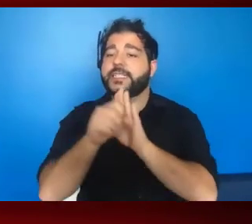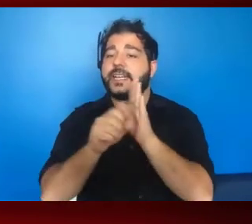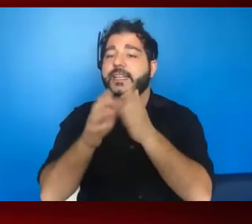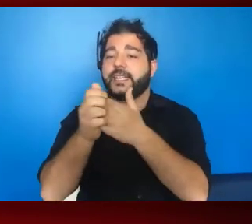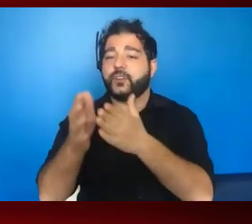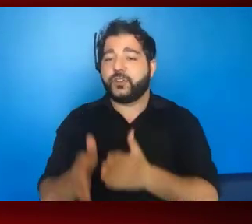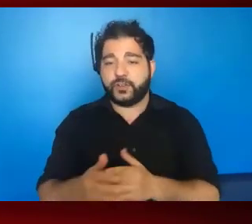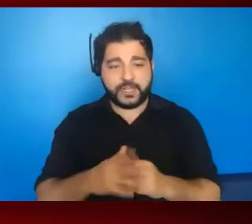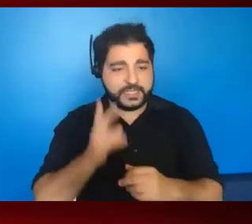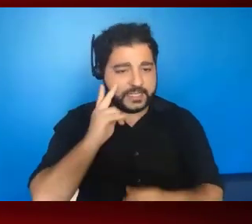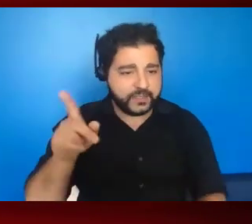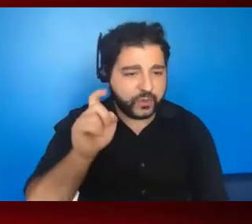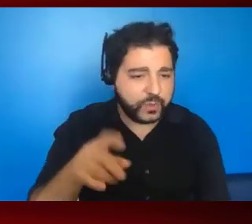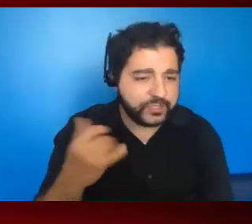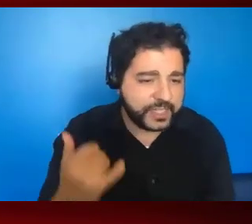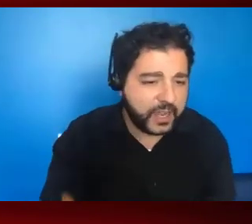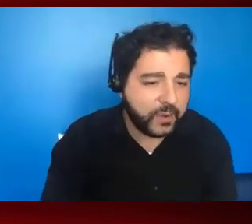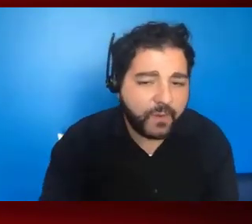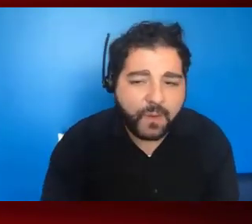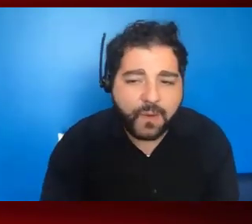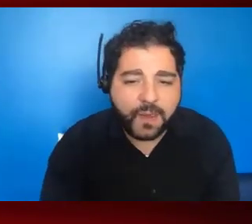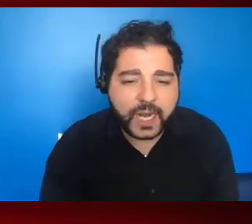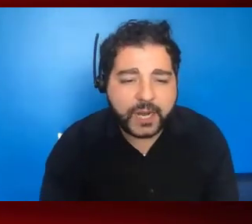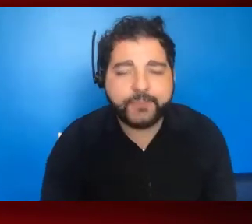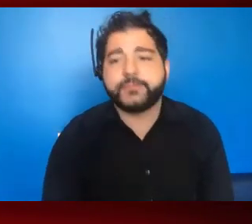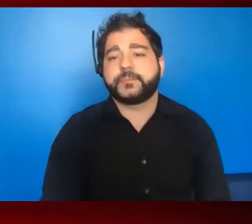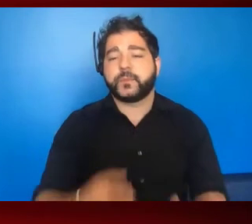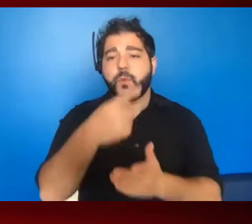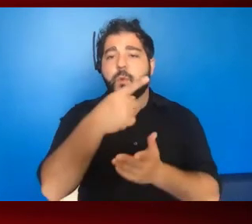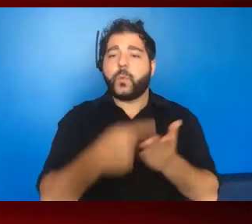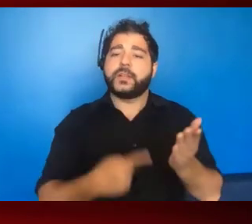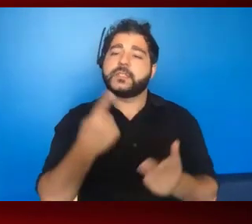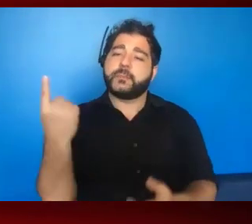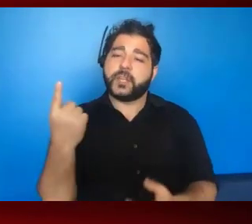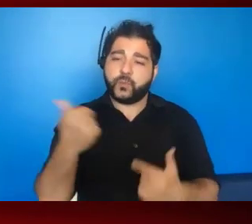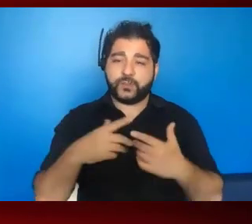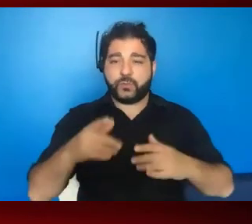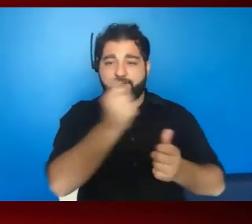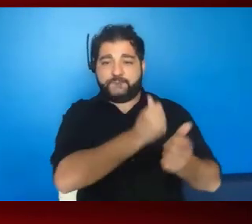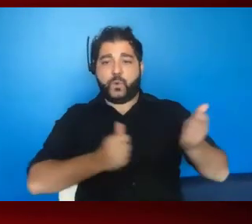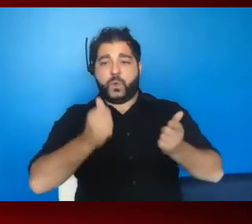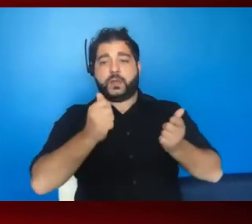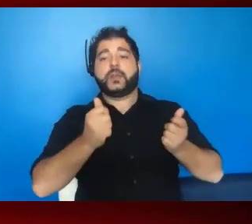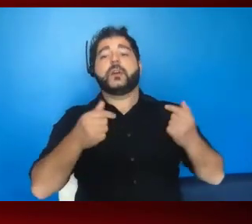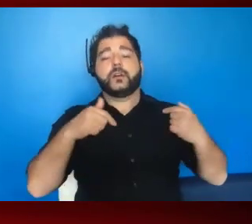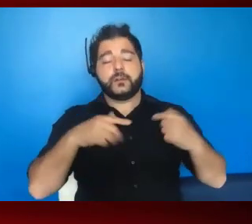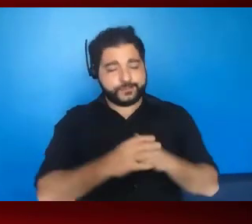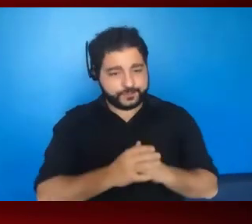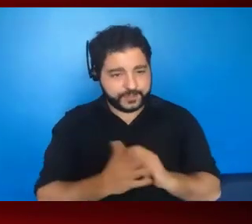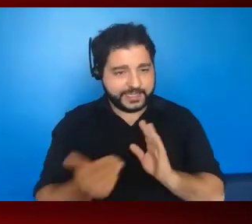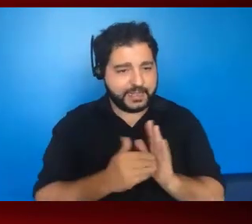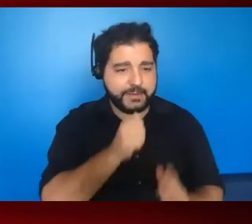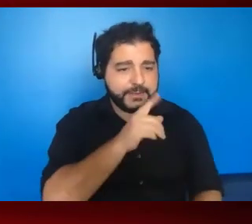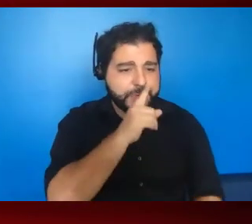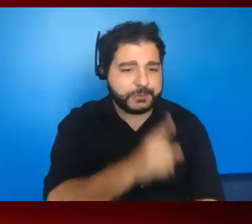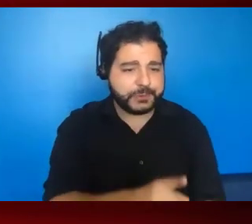So I see there's a question, Malcolm, for us. What are some things you want to steer clear of? Again, I'm not sure,